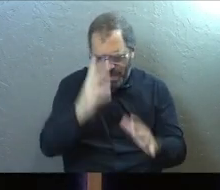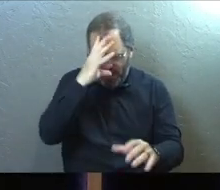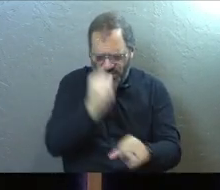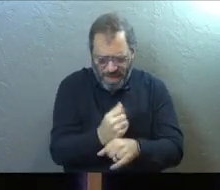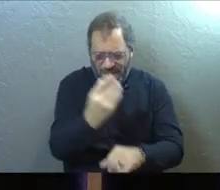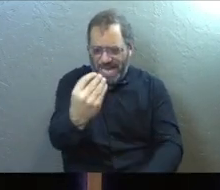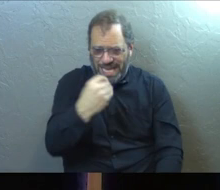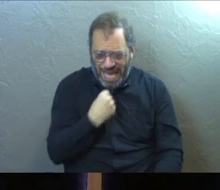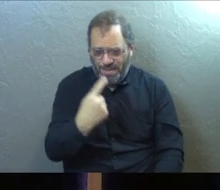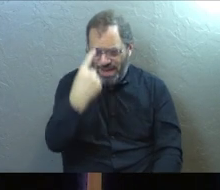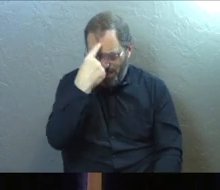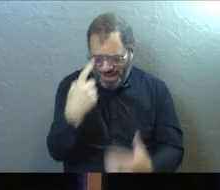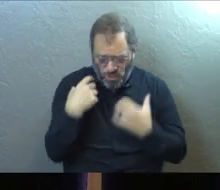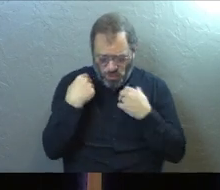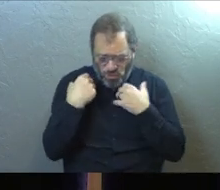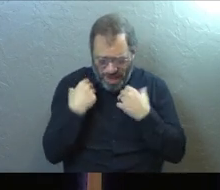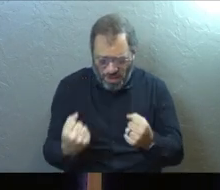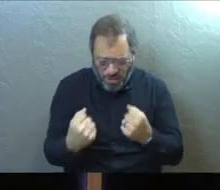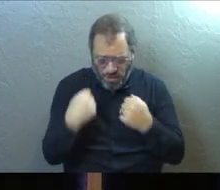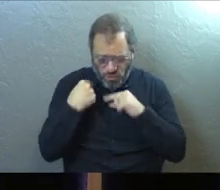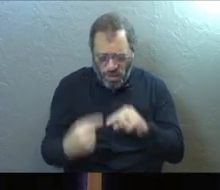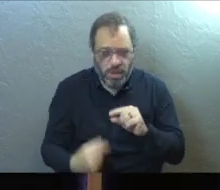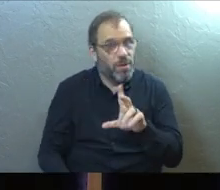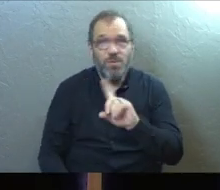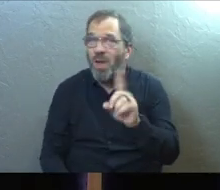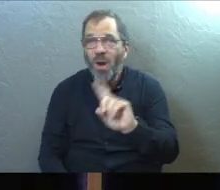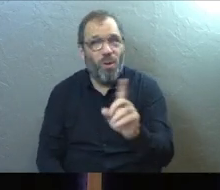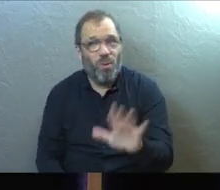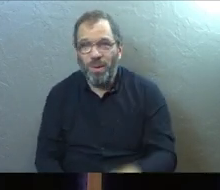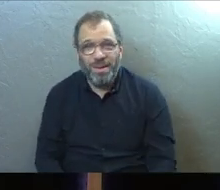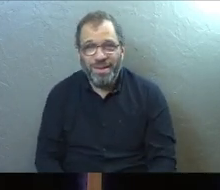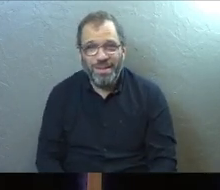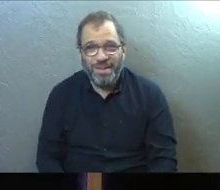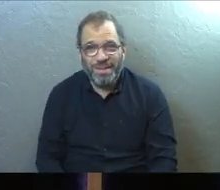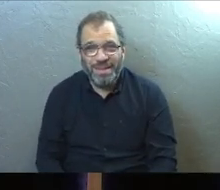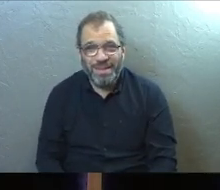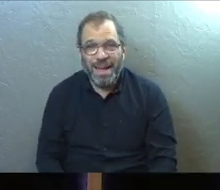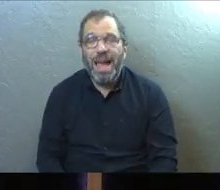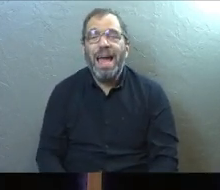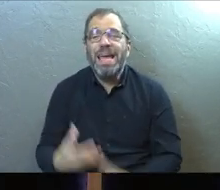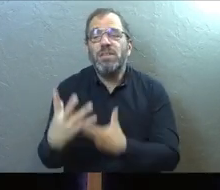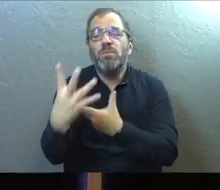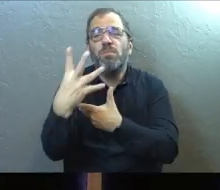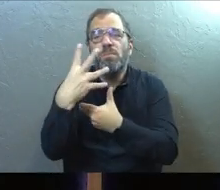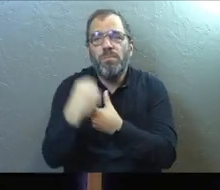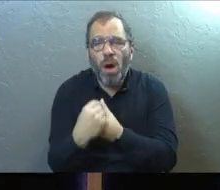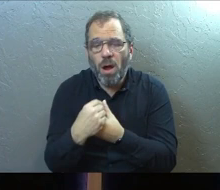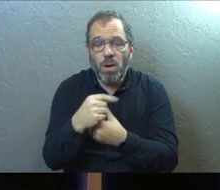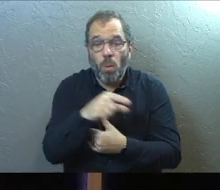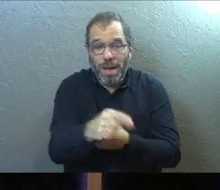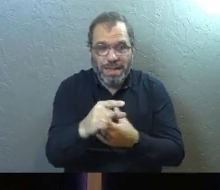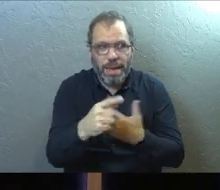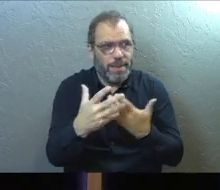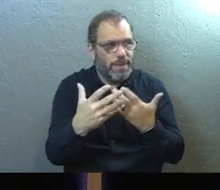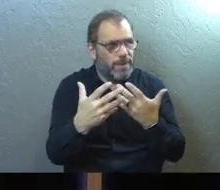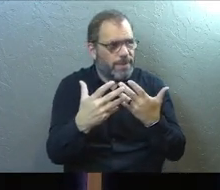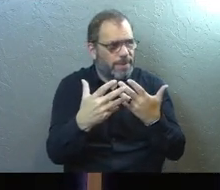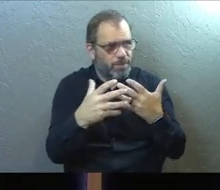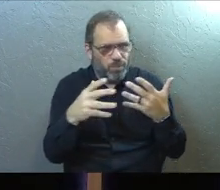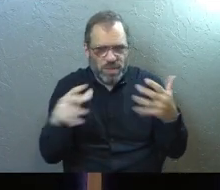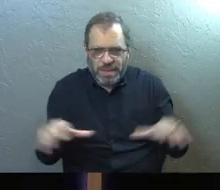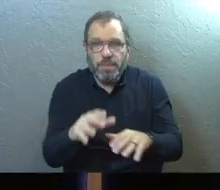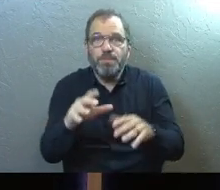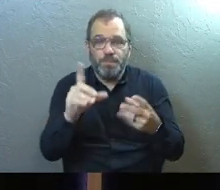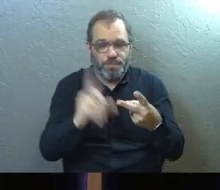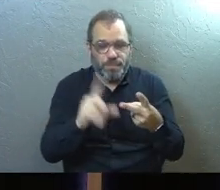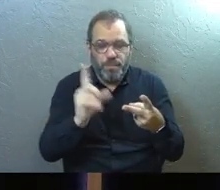faith and gave me a mental struggle. It's not it. It was part of it, part of what they were having to deal